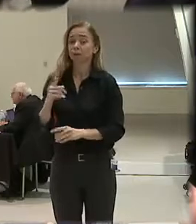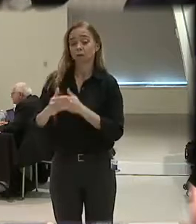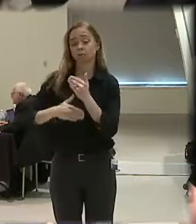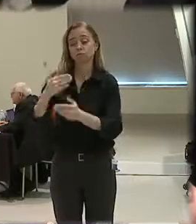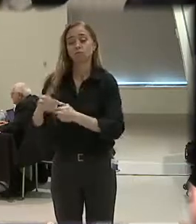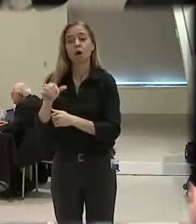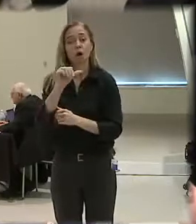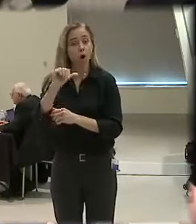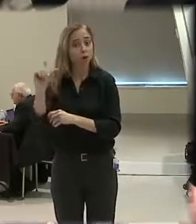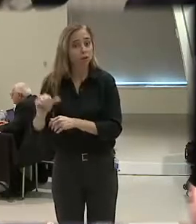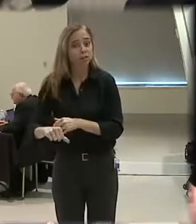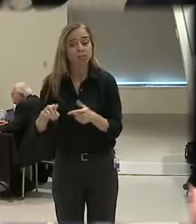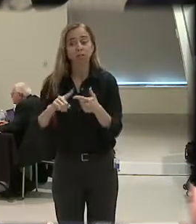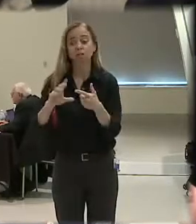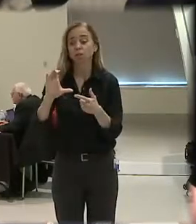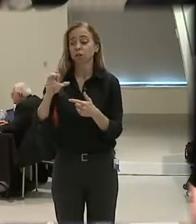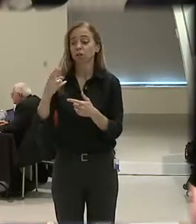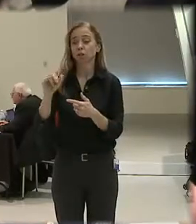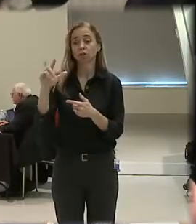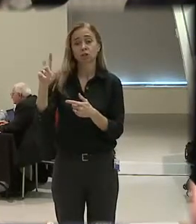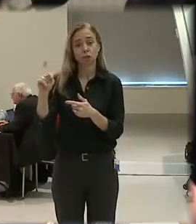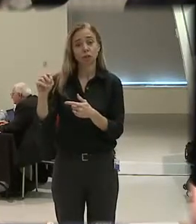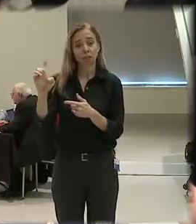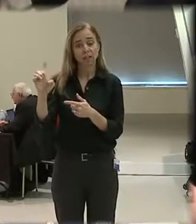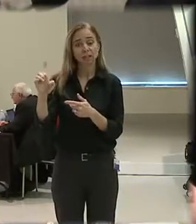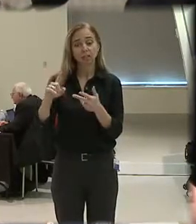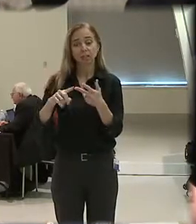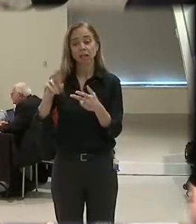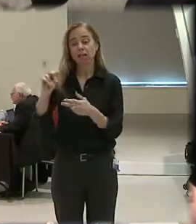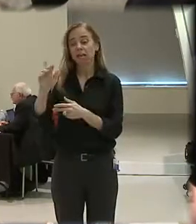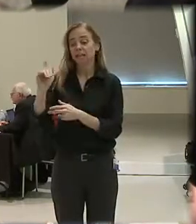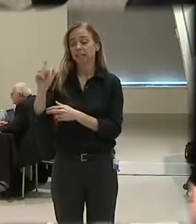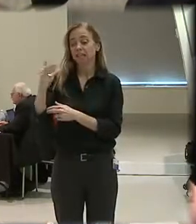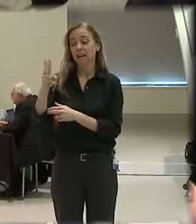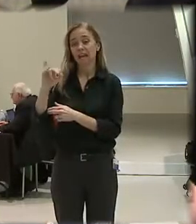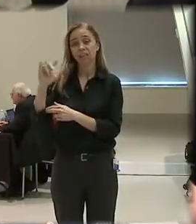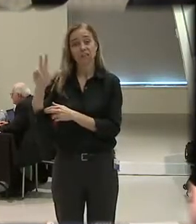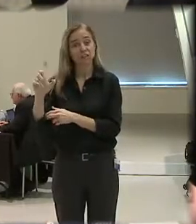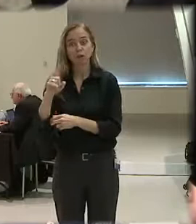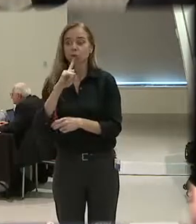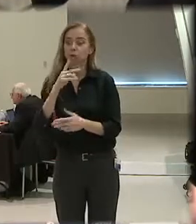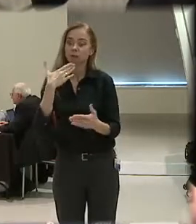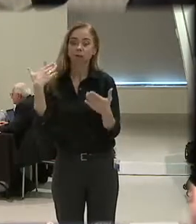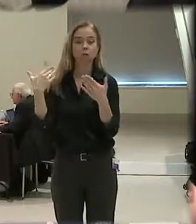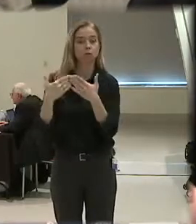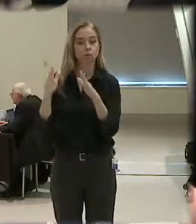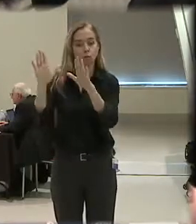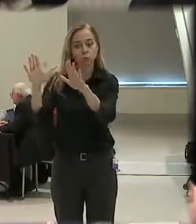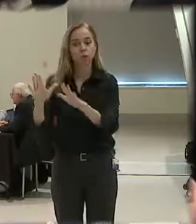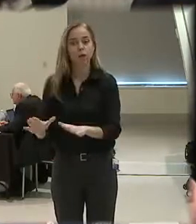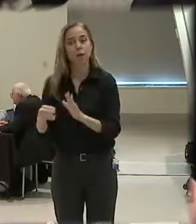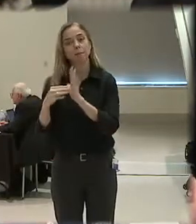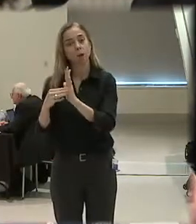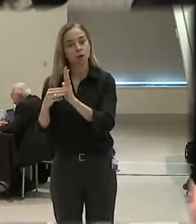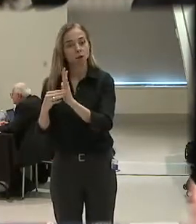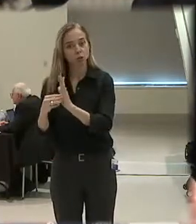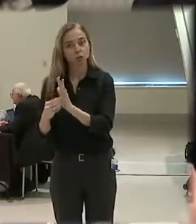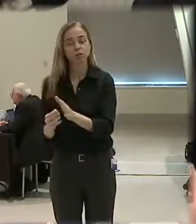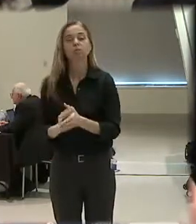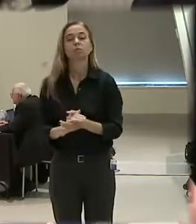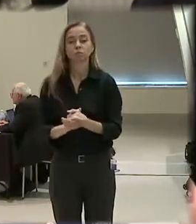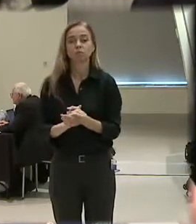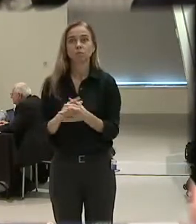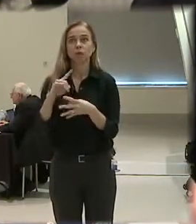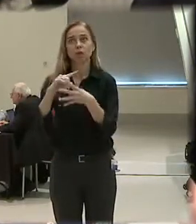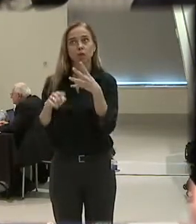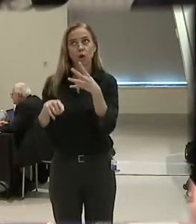of them, think, was mentioned. Charlotte Mecklenburg was mentioned. Nashville does some really good policing models. So